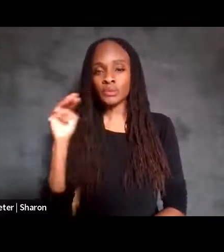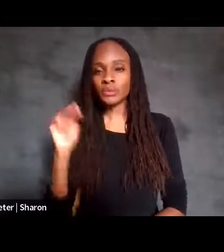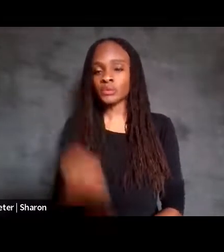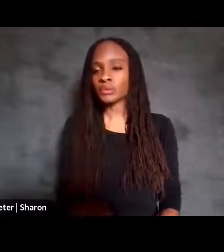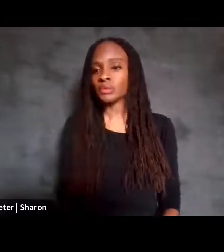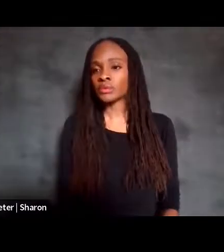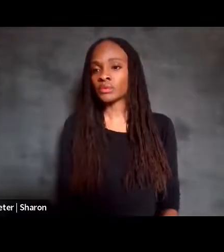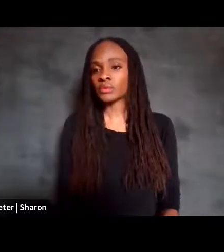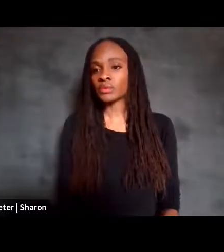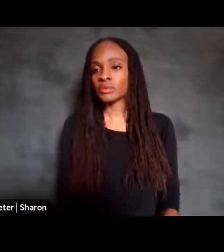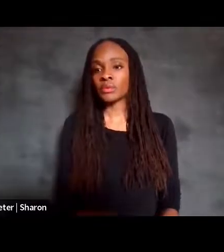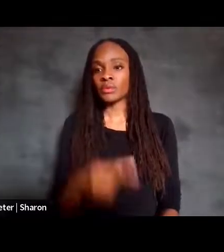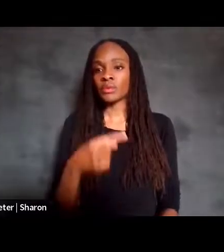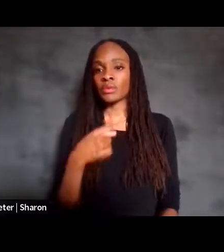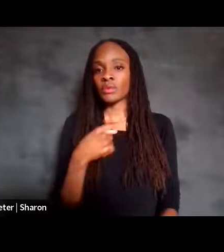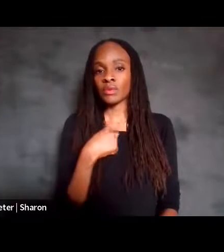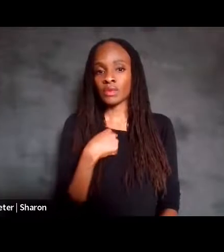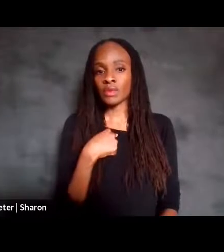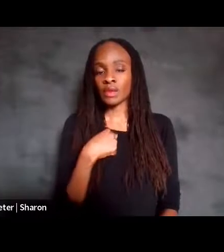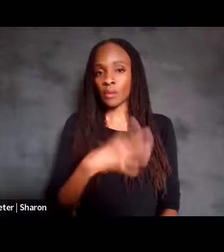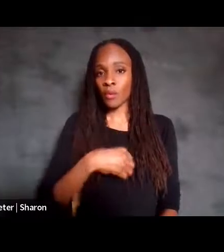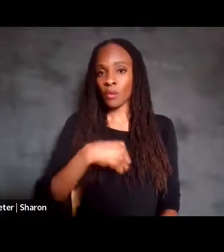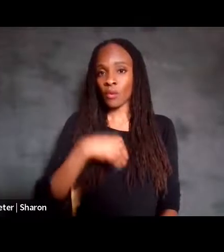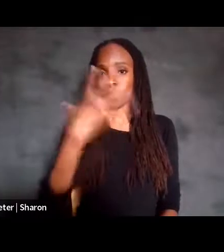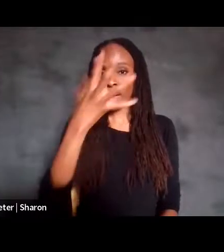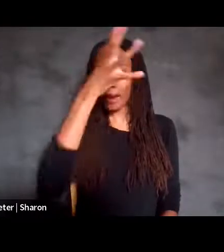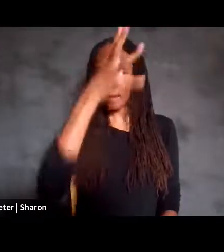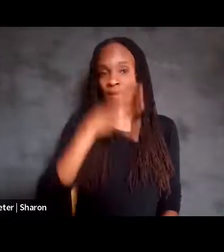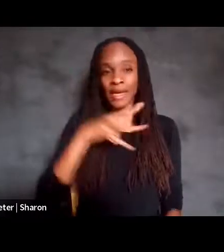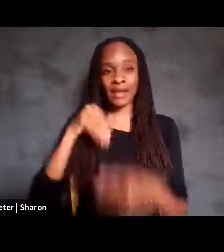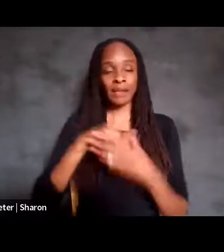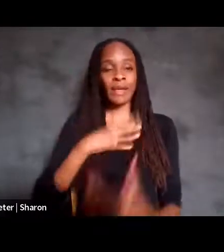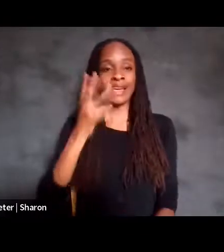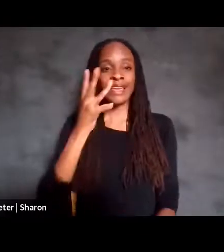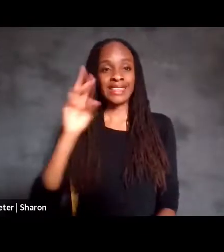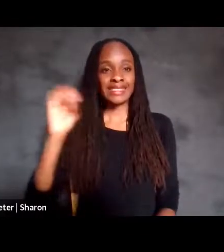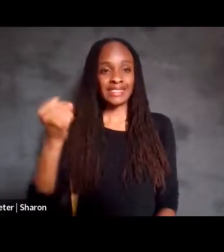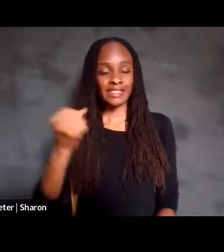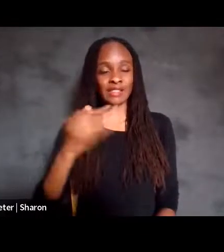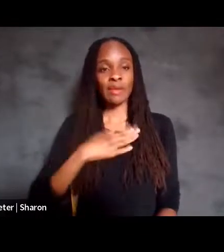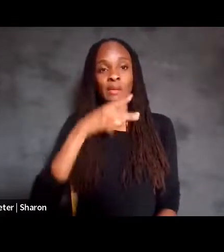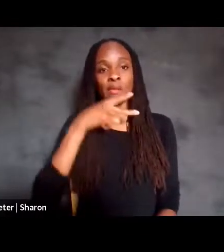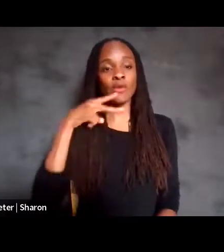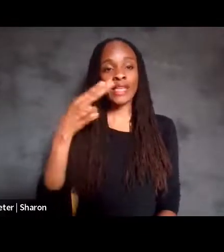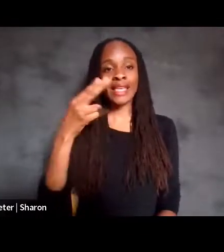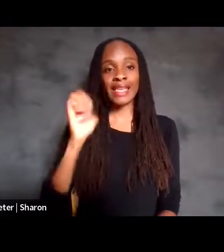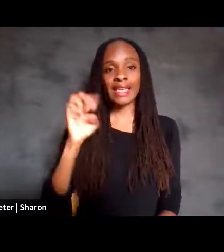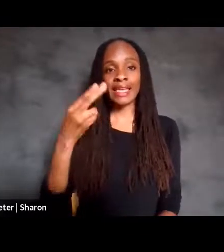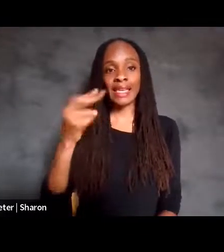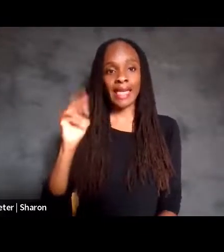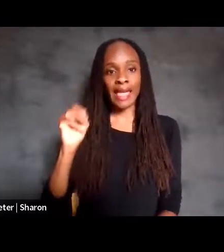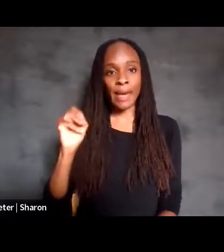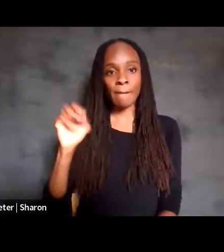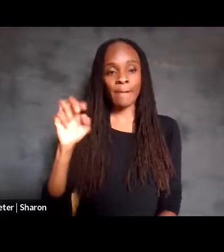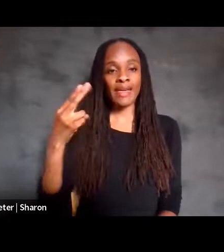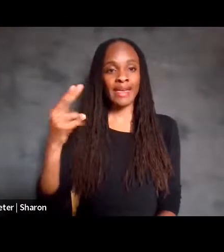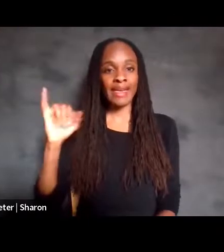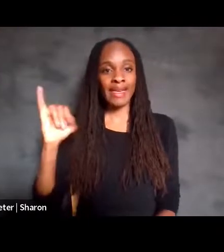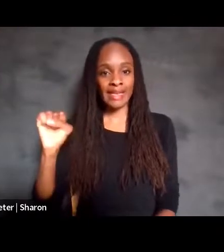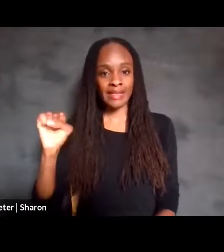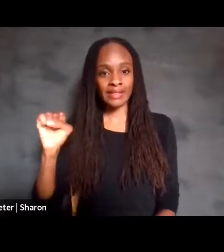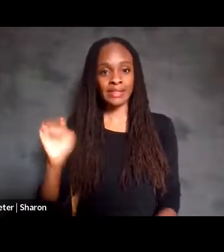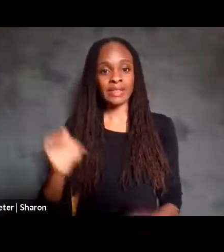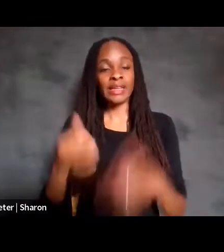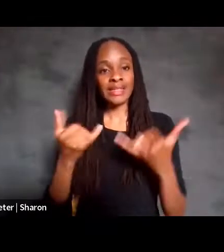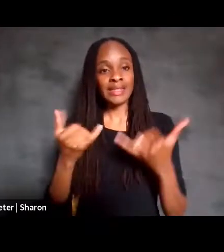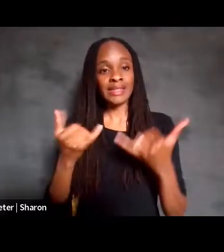I have a white man in my 60. My pronouns are he, him, and his today. I